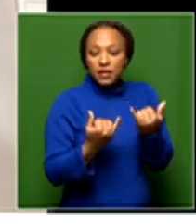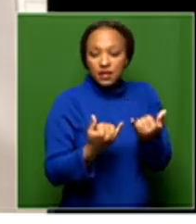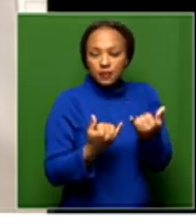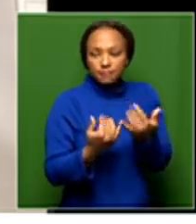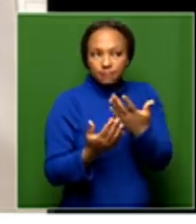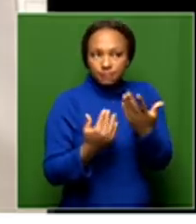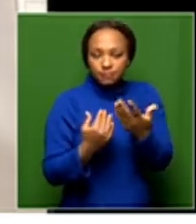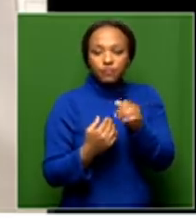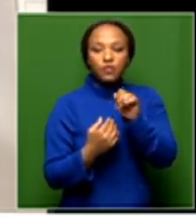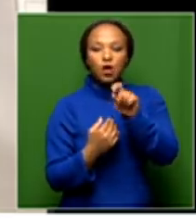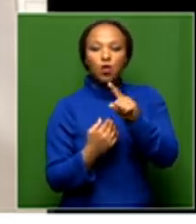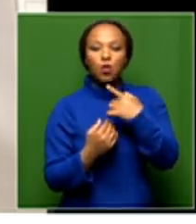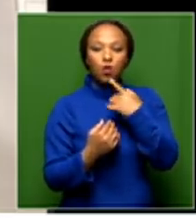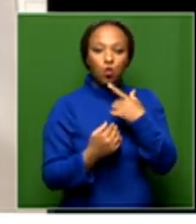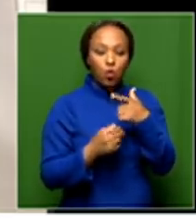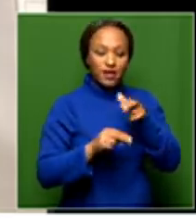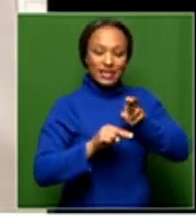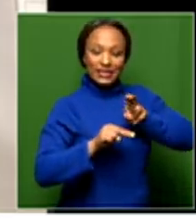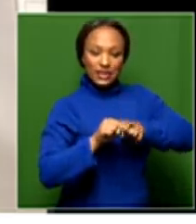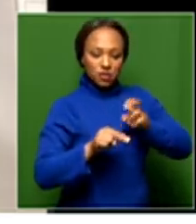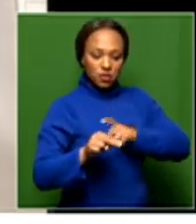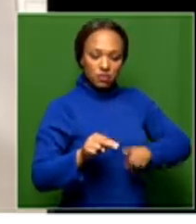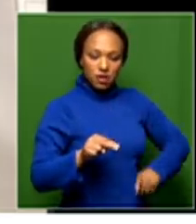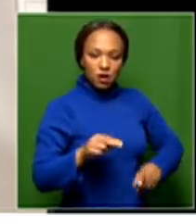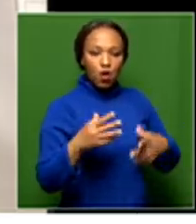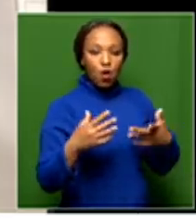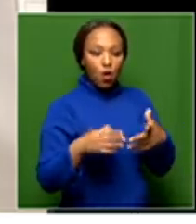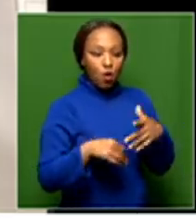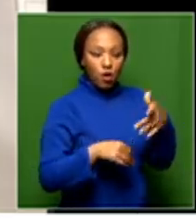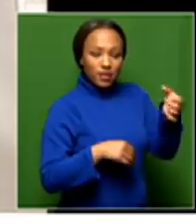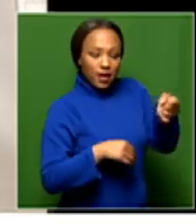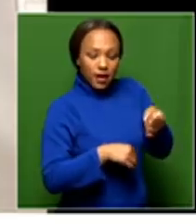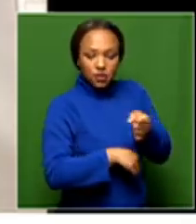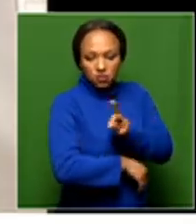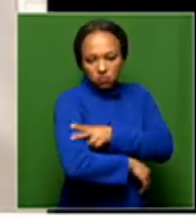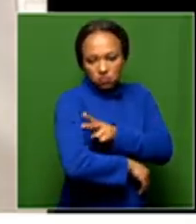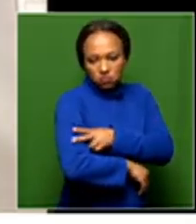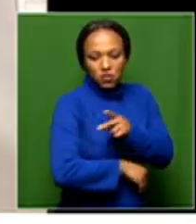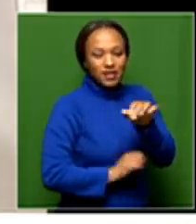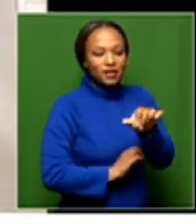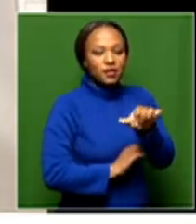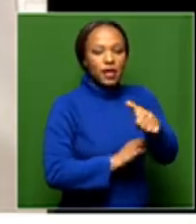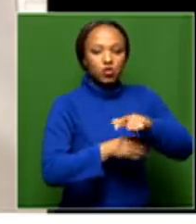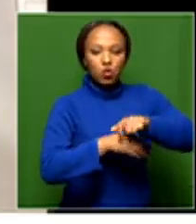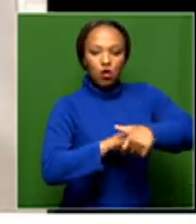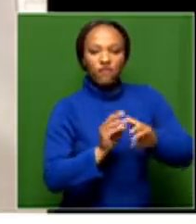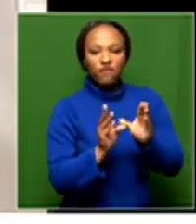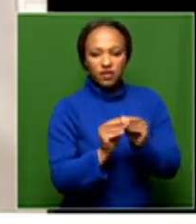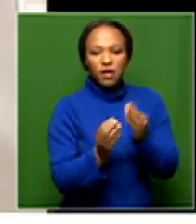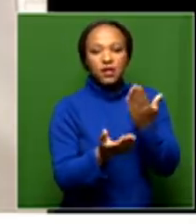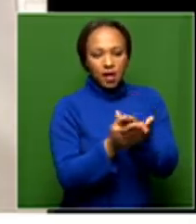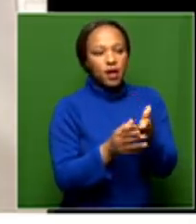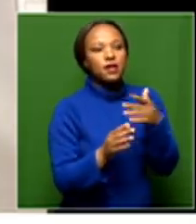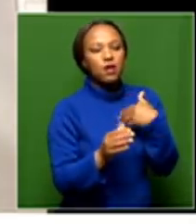with respect to a sitting president or an elected official, it is only the NEC. conference that can deal with that